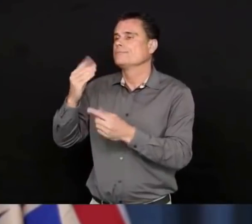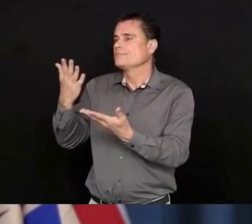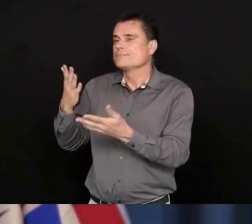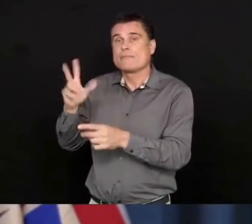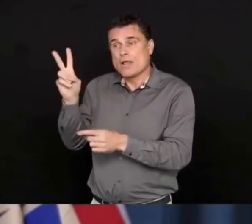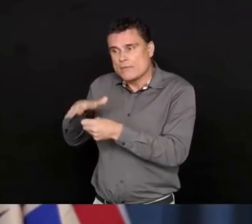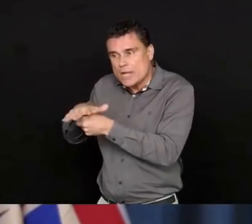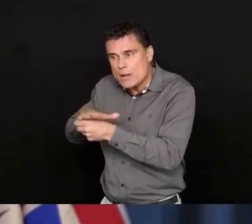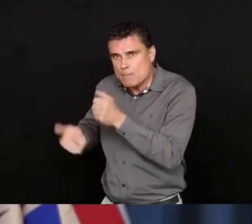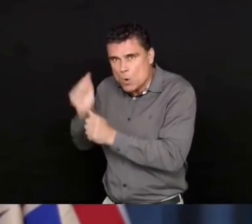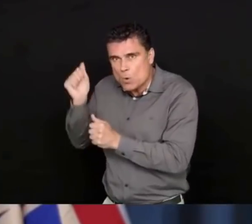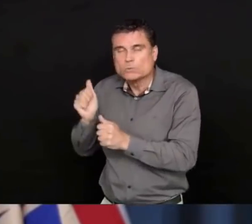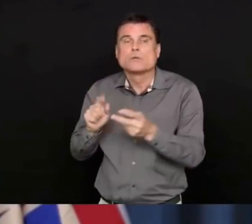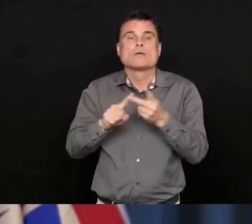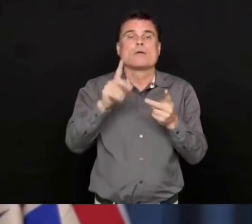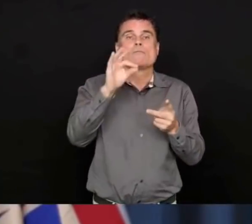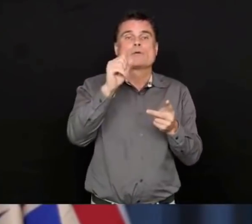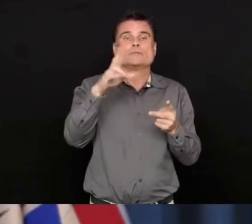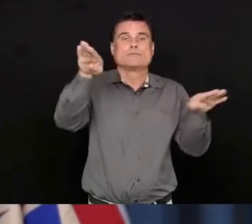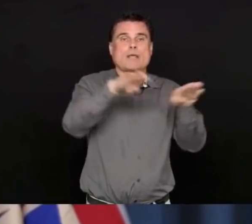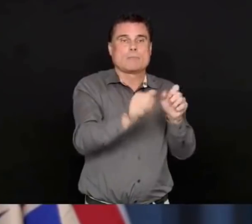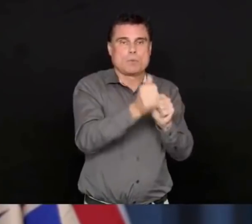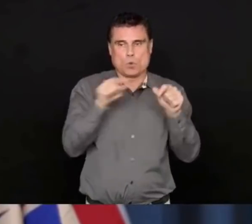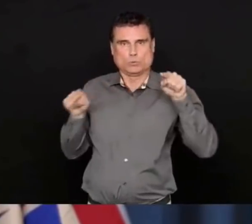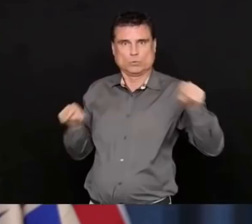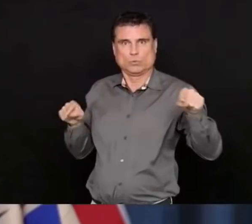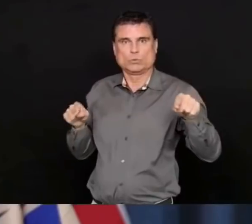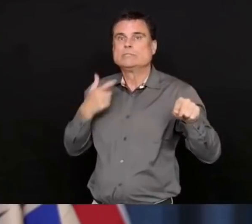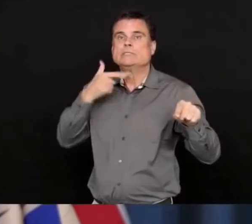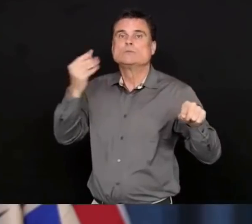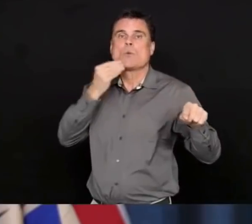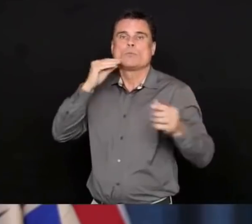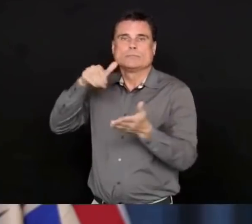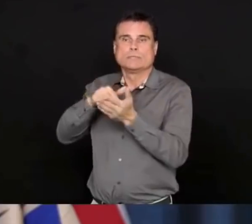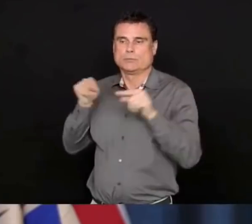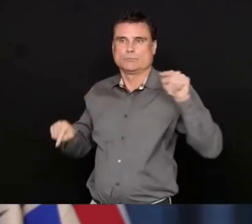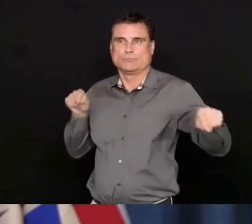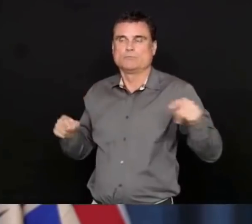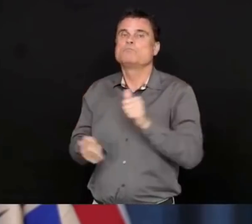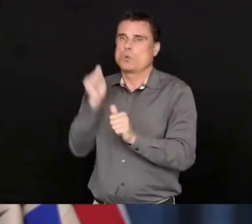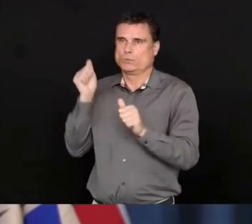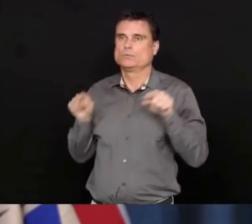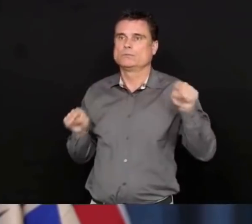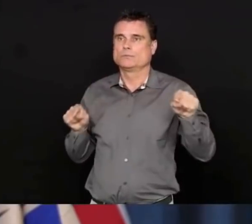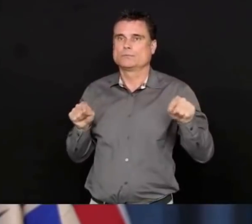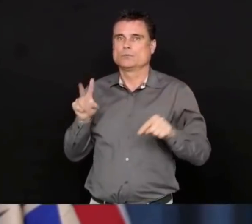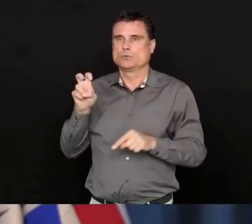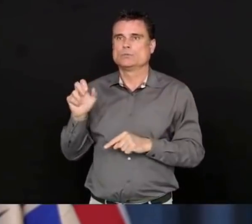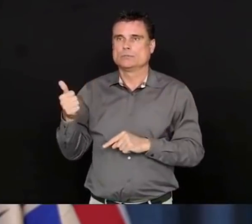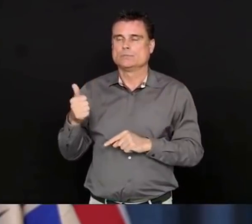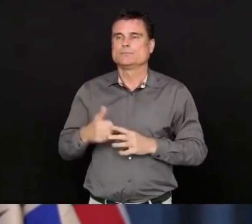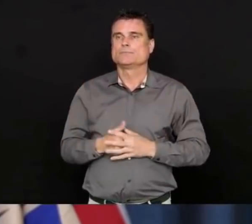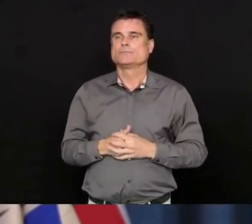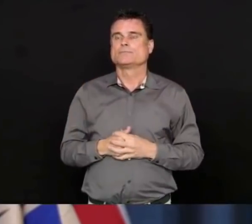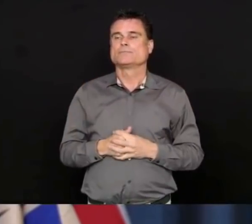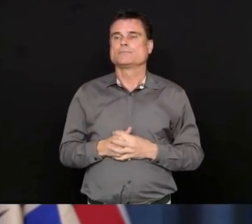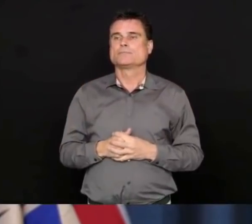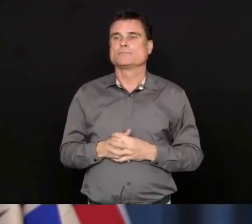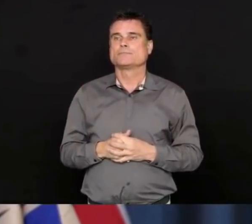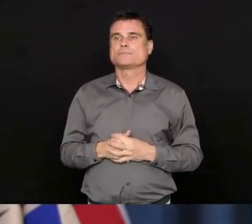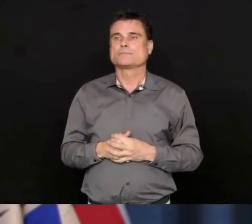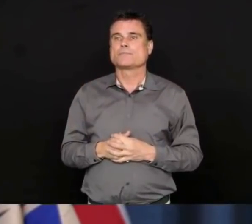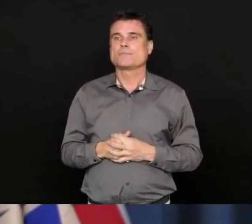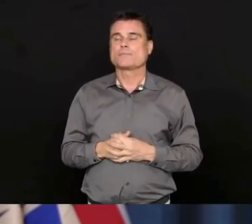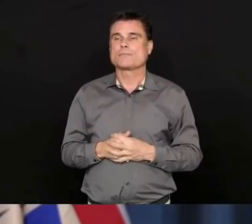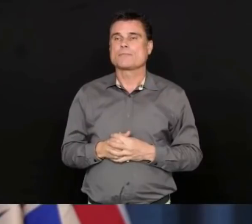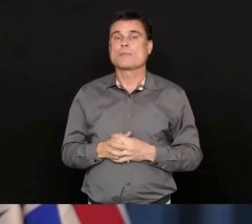active outbreaks in those regions, three of which, three of the previous ones, have been declared over, which